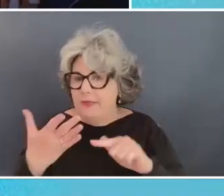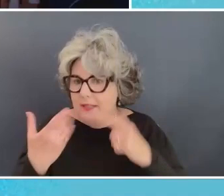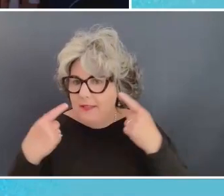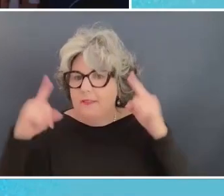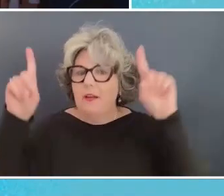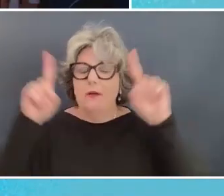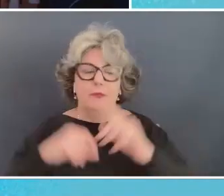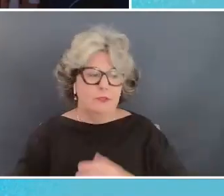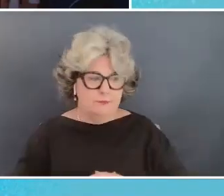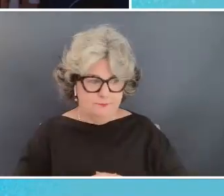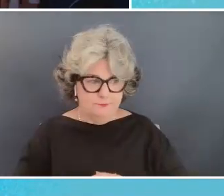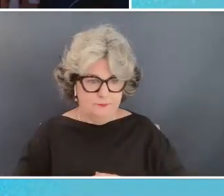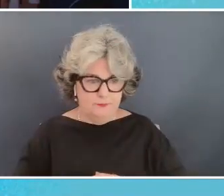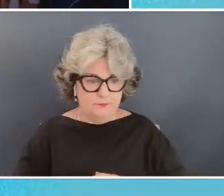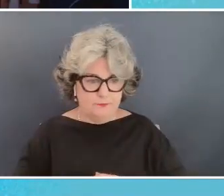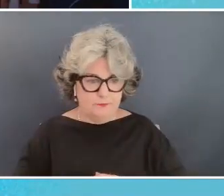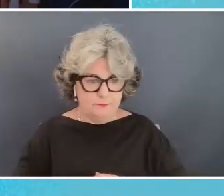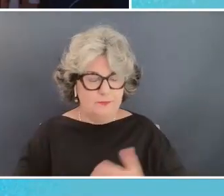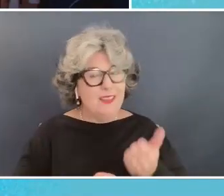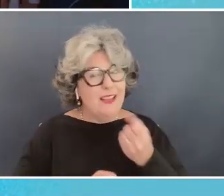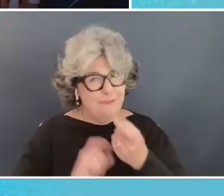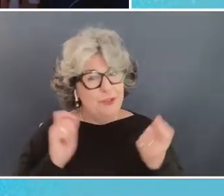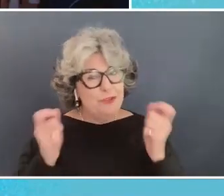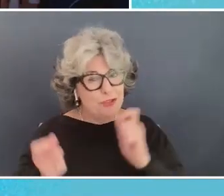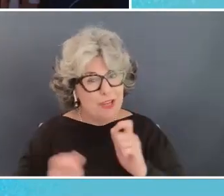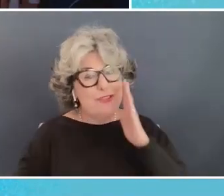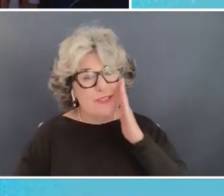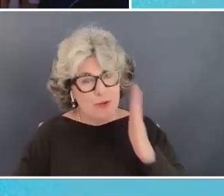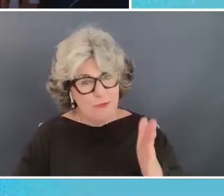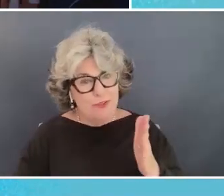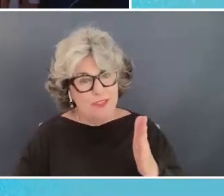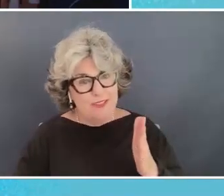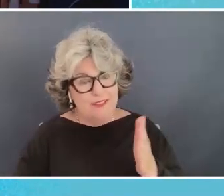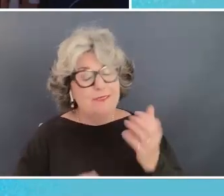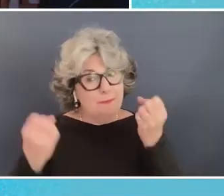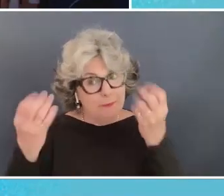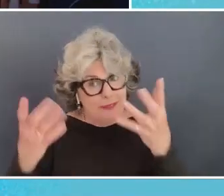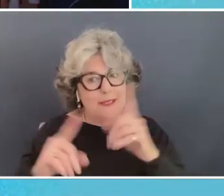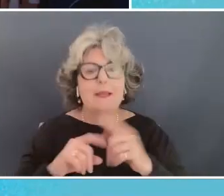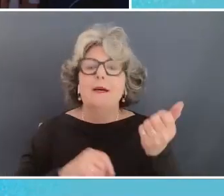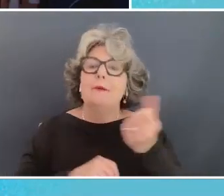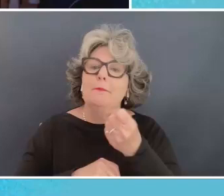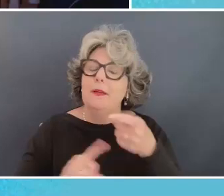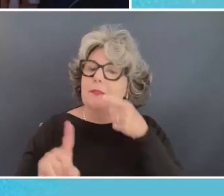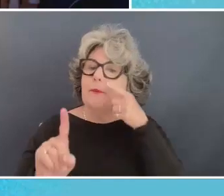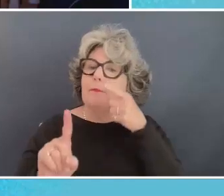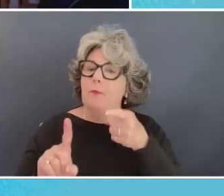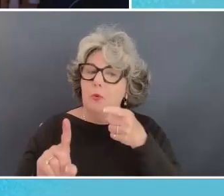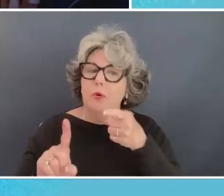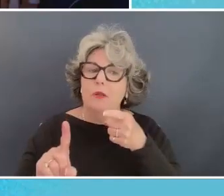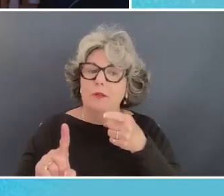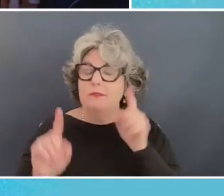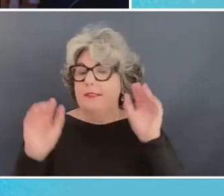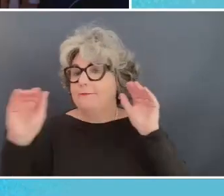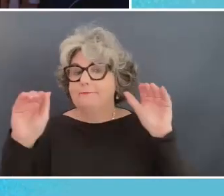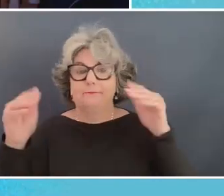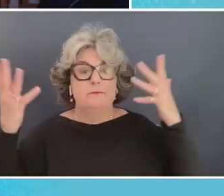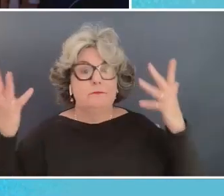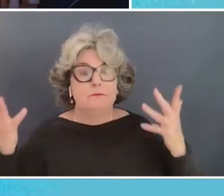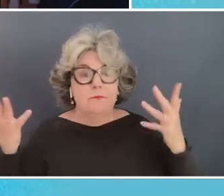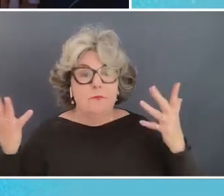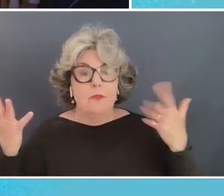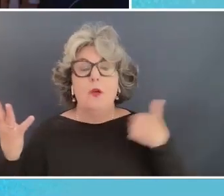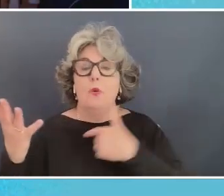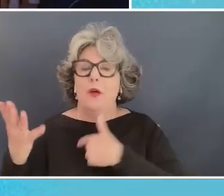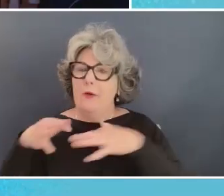i'd make a couple of changes i'd make many but the core ones would be to say look what i